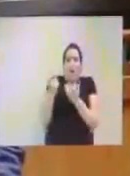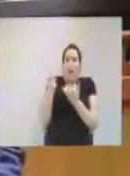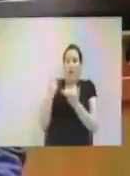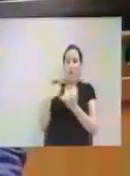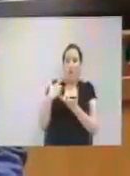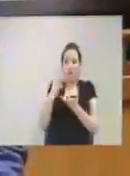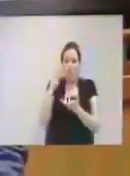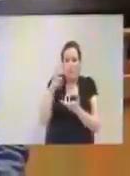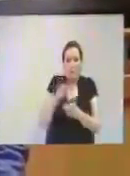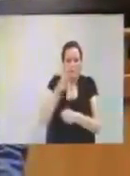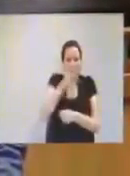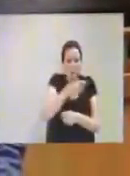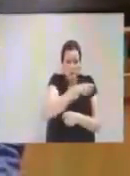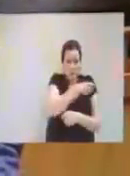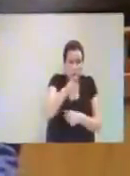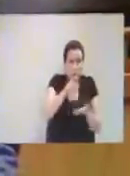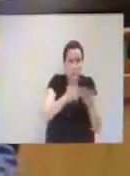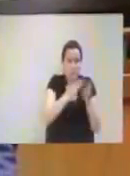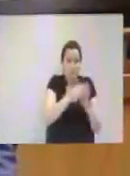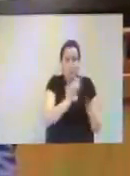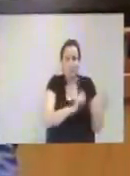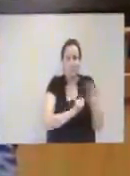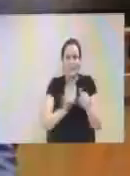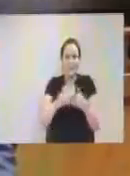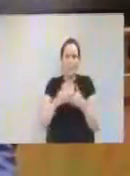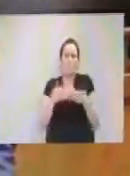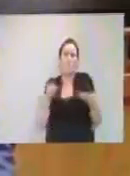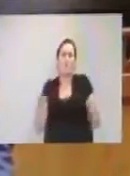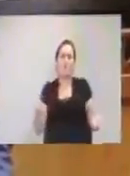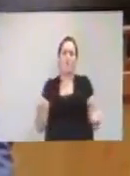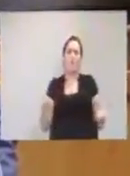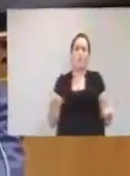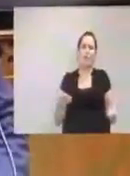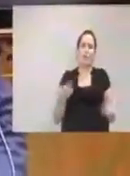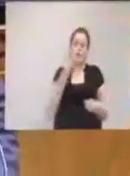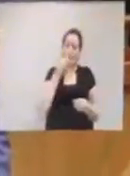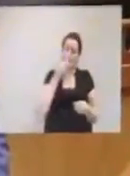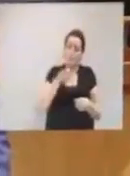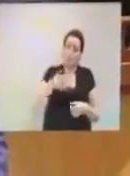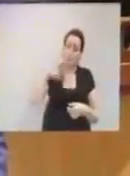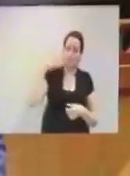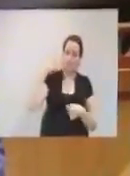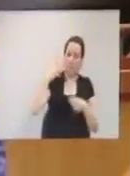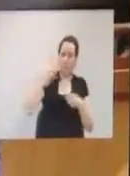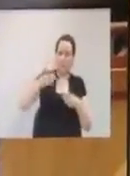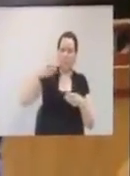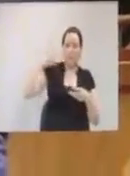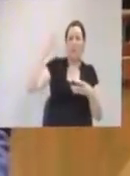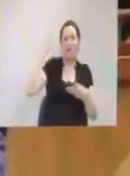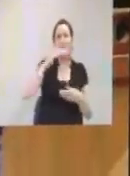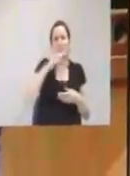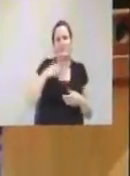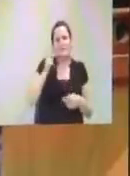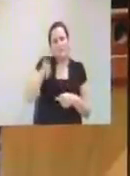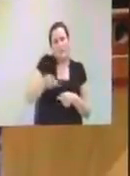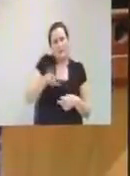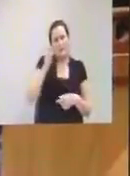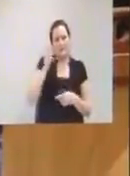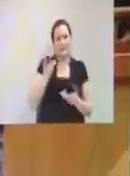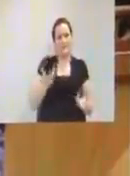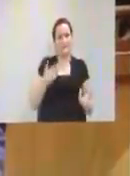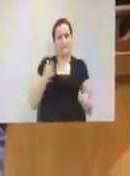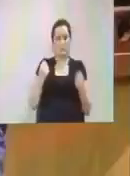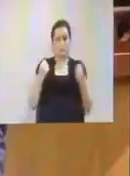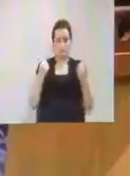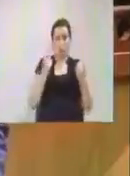the consumer. That's you and me. And then the effect will be that we pay twice to be on the roads.